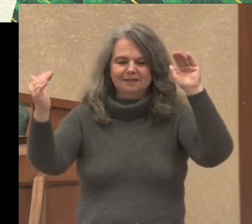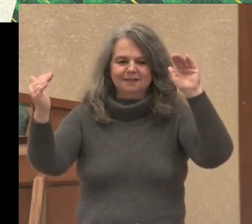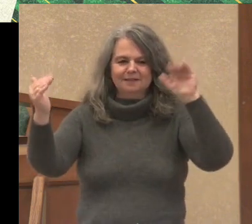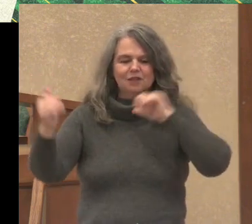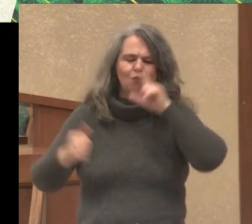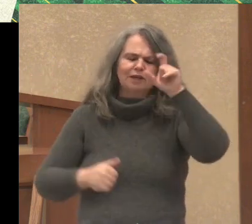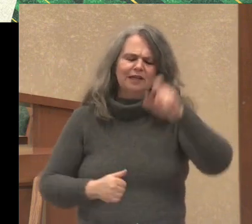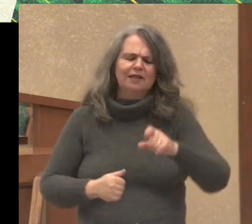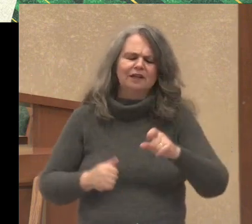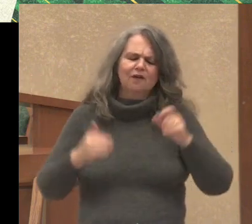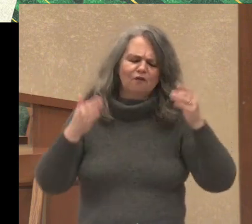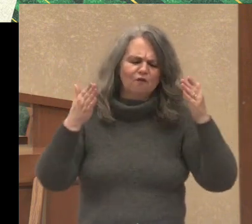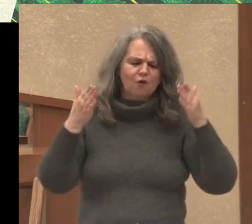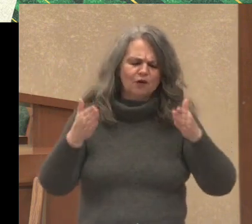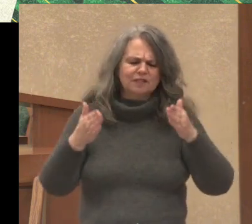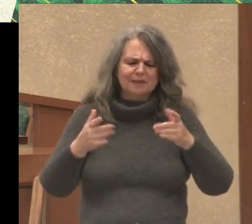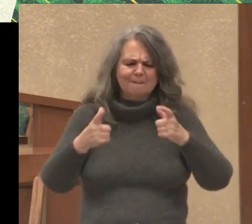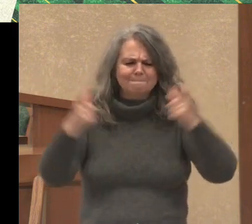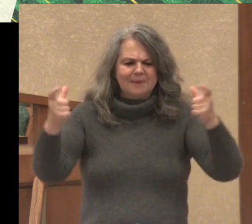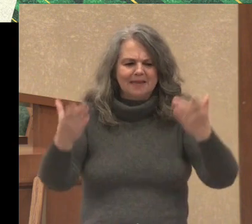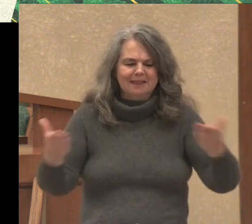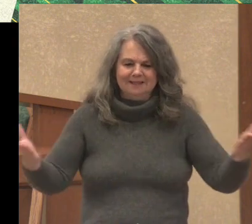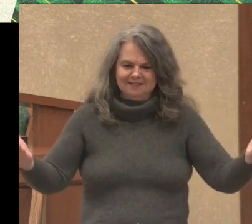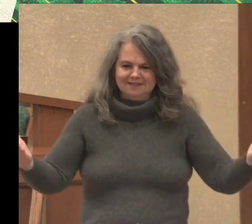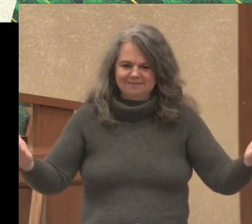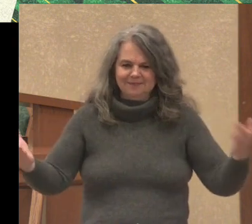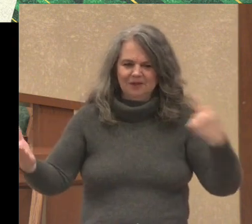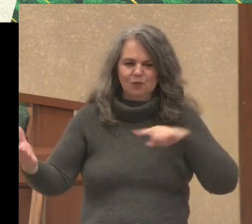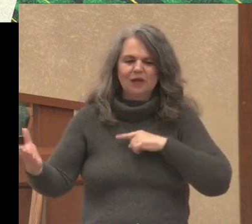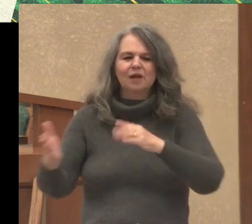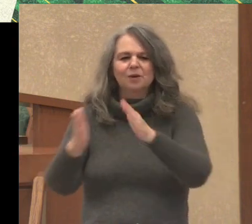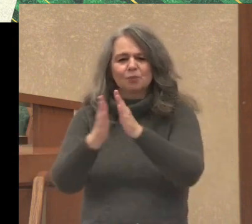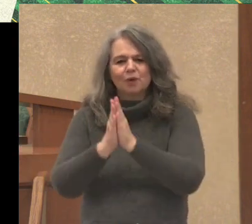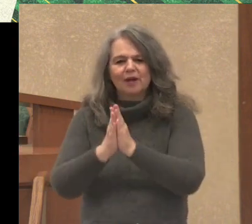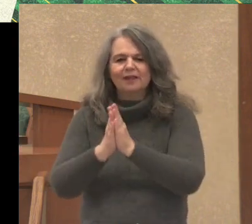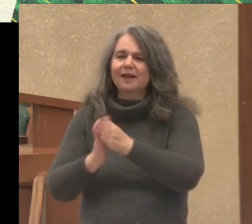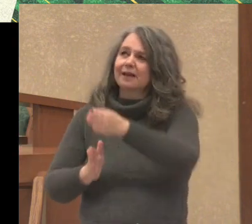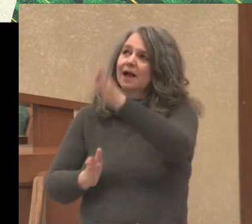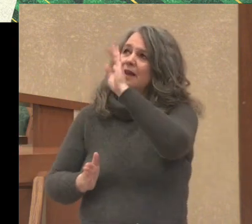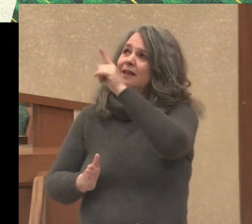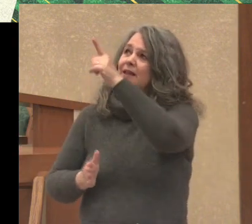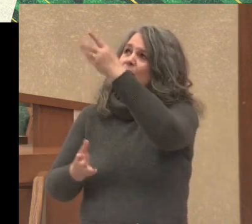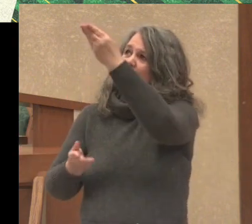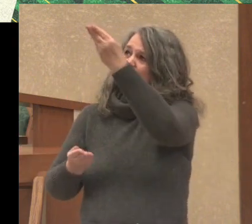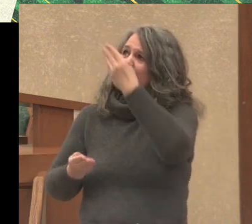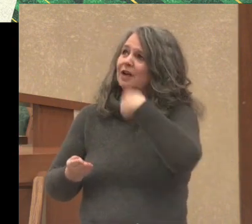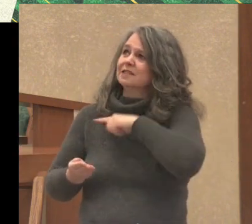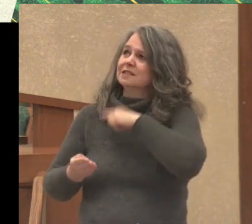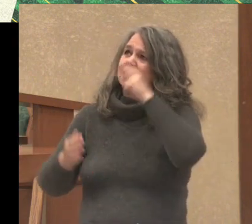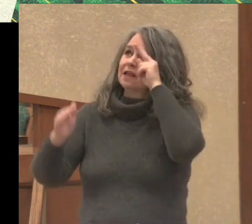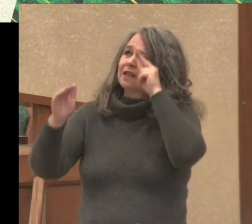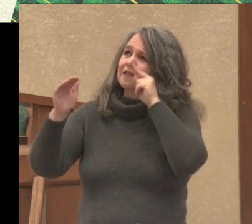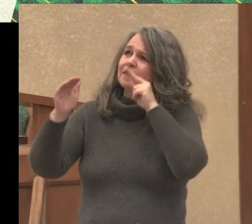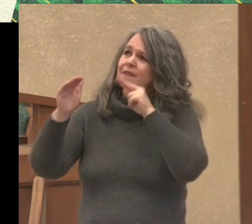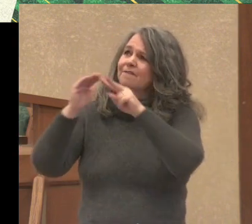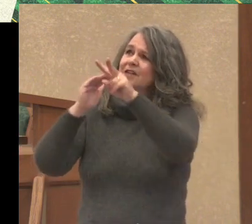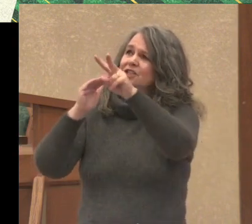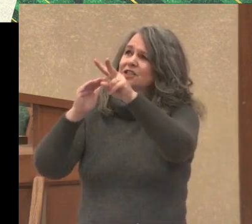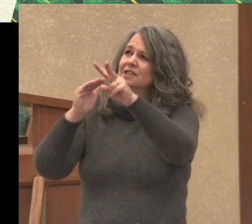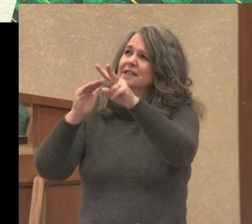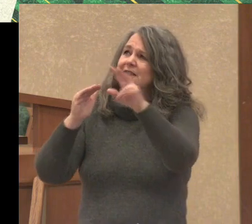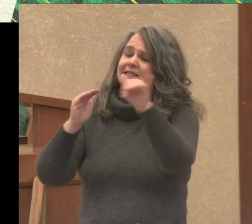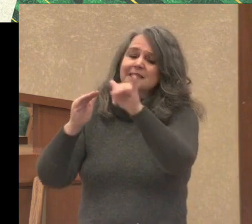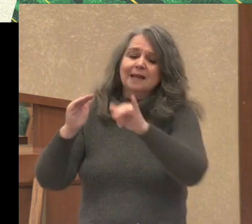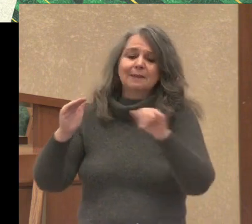have to focus on the huge things. Rather, we can pray that God would give us the vision of Simeon and Anna